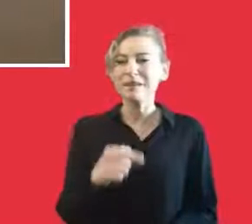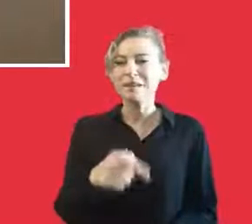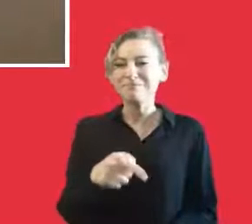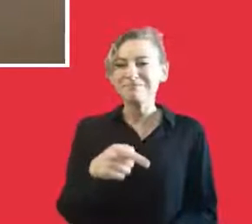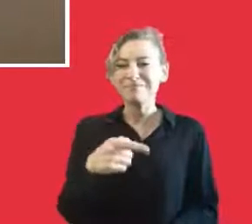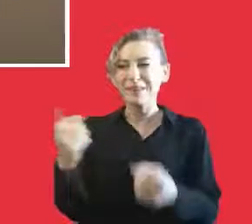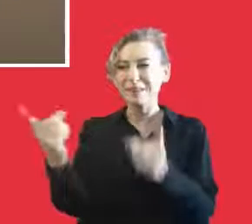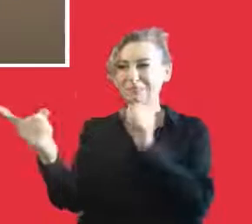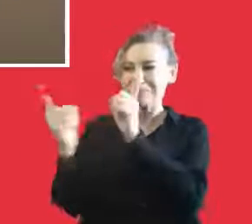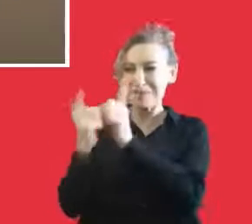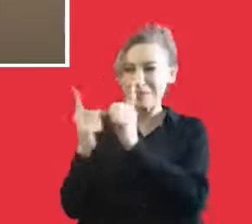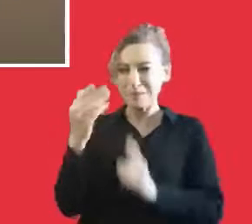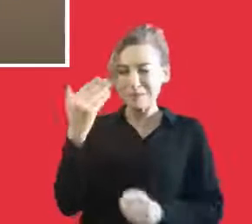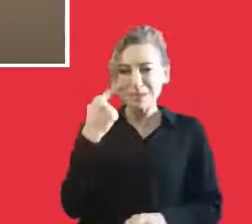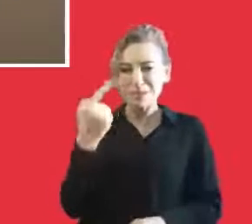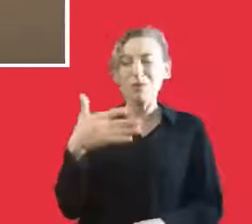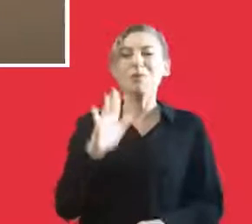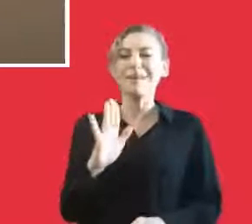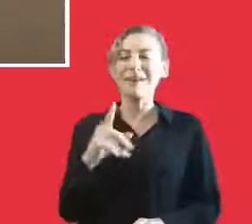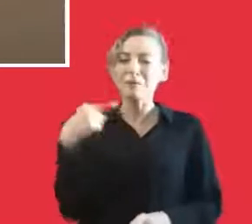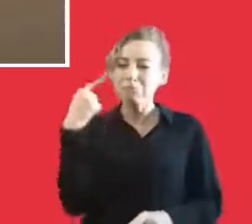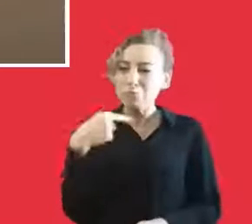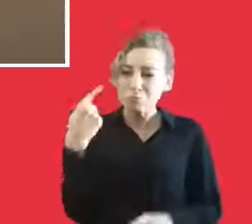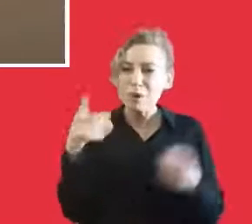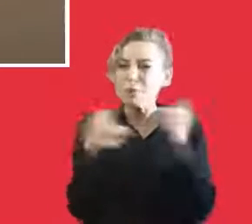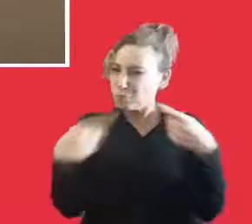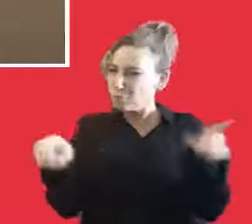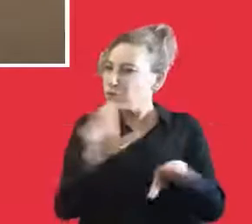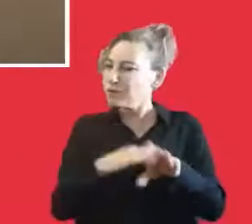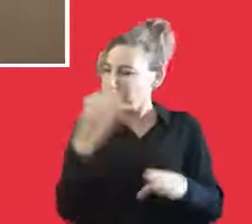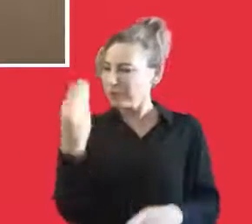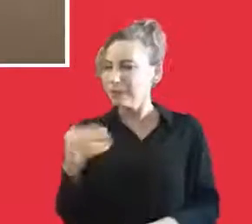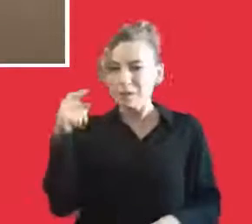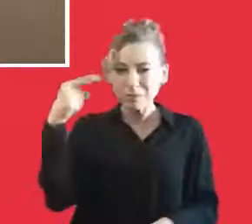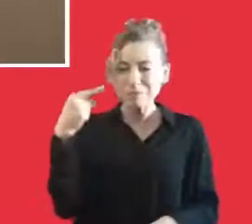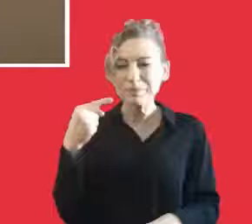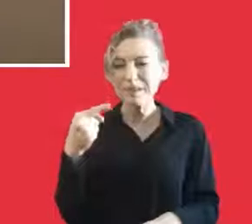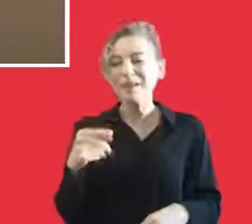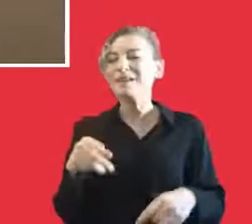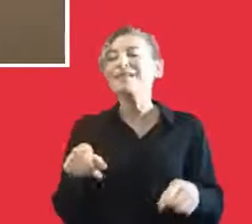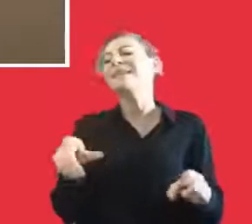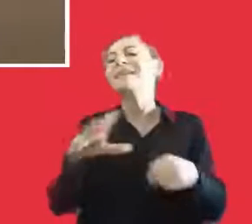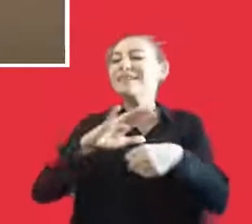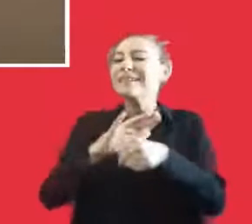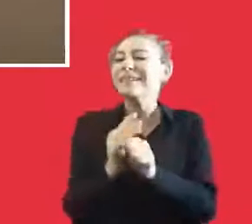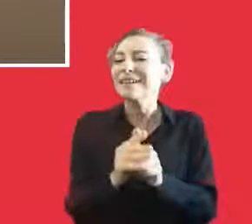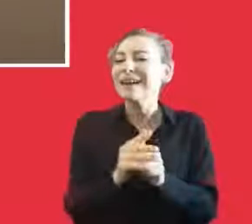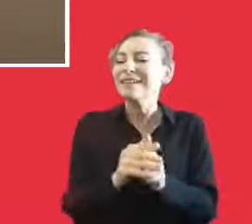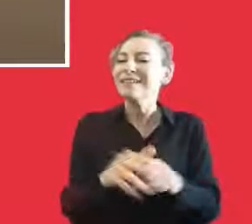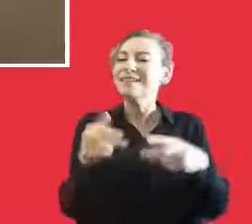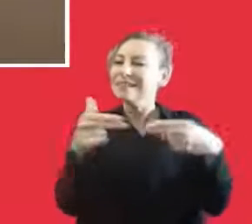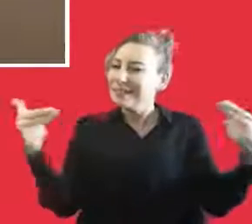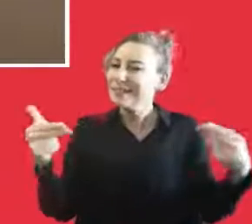I said, why isn't it possible to have music, to make music without seeing each other? So I started a quarantine